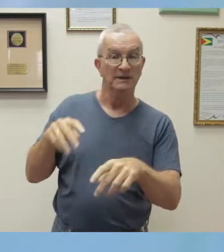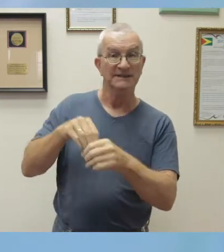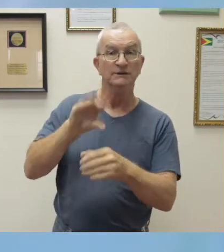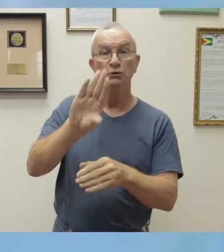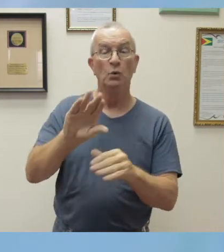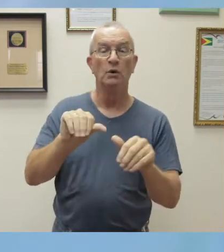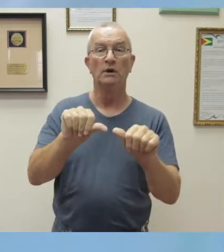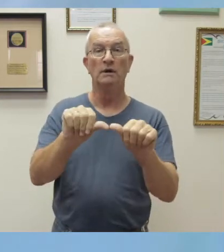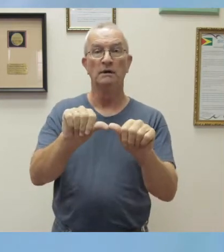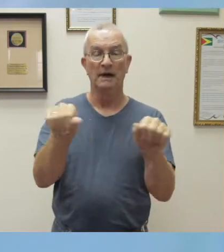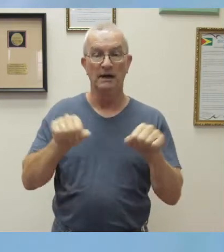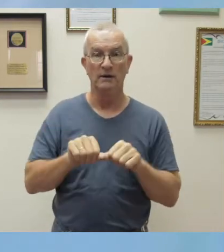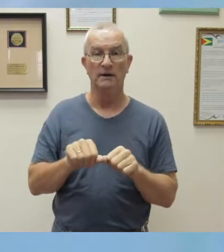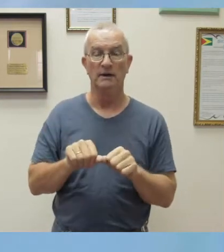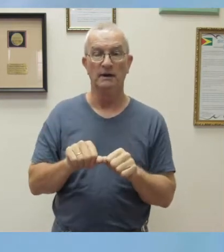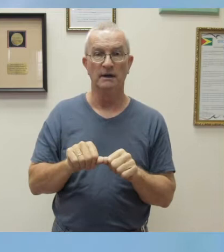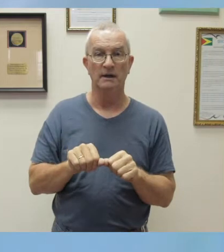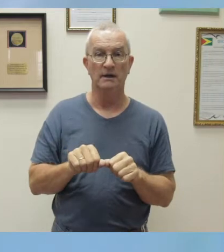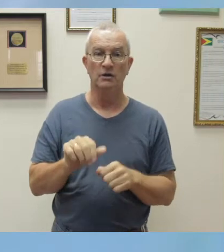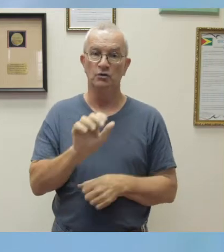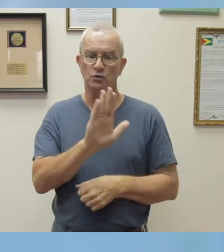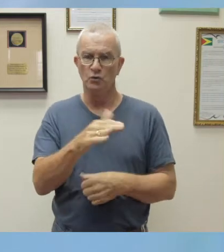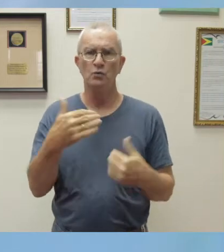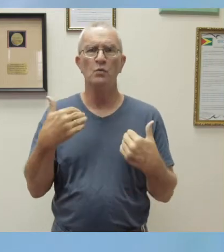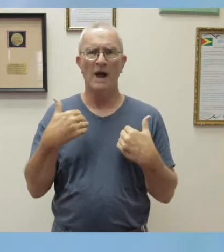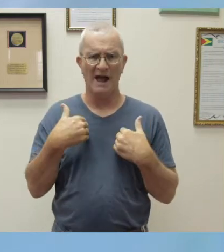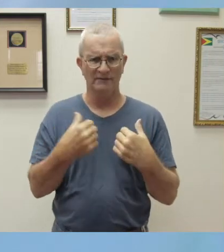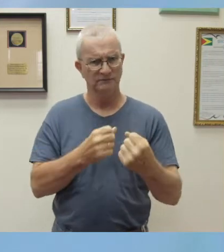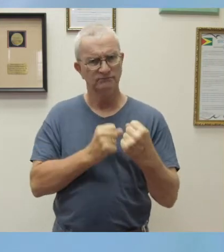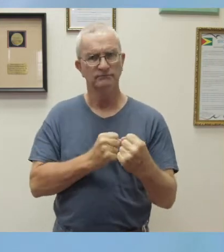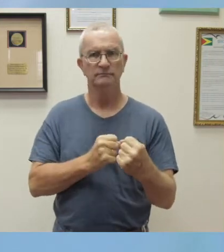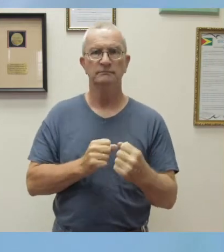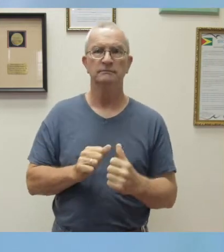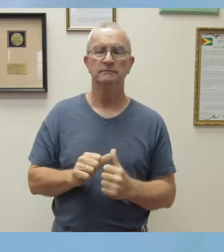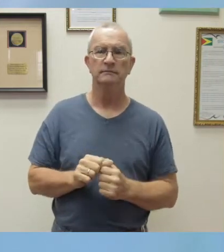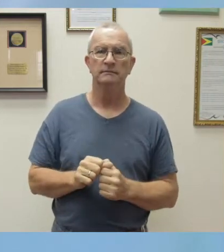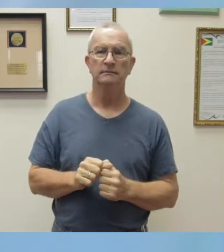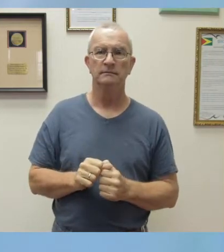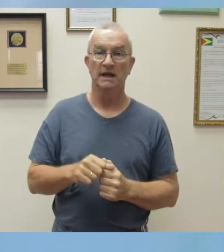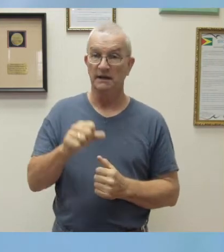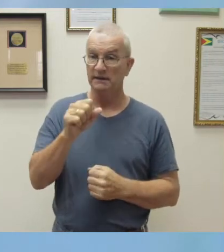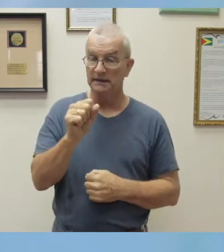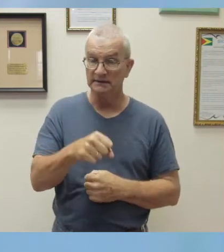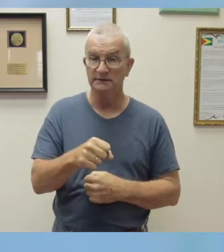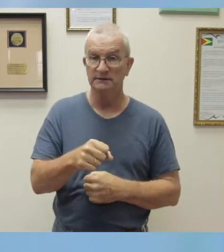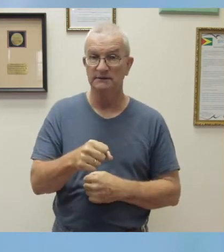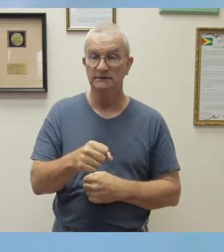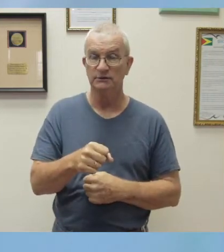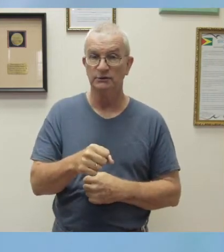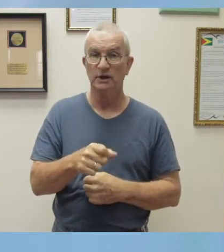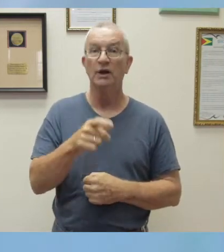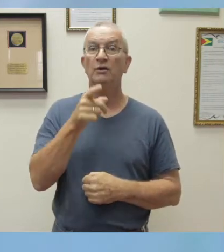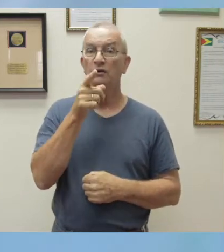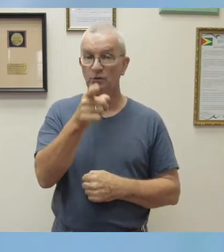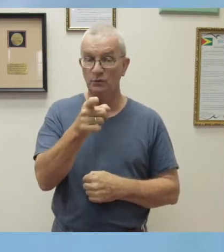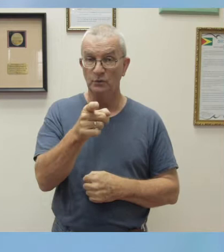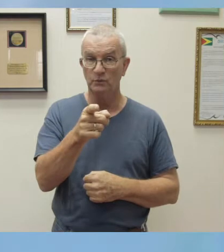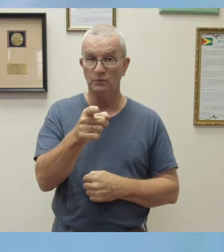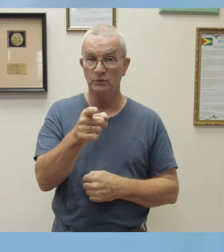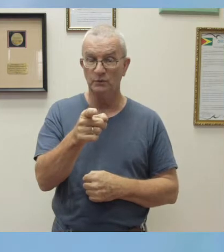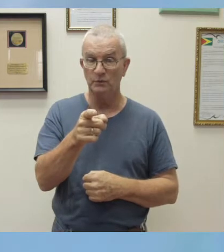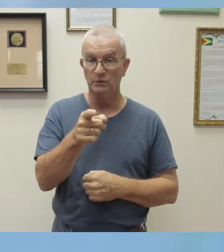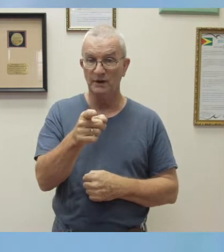power that you possess as nurses. Yes, you are an ever-present